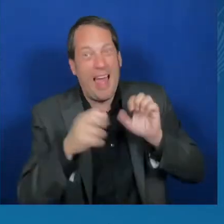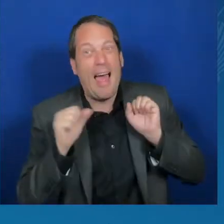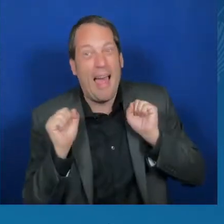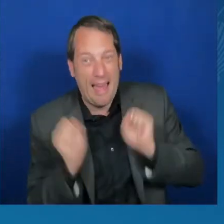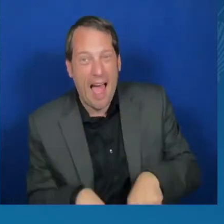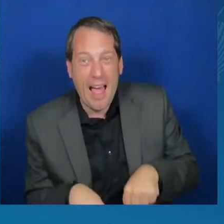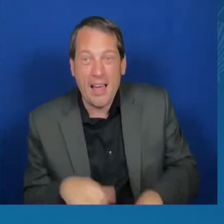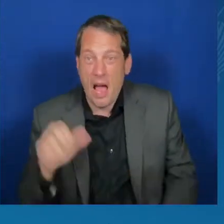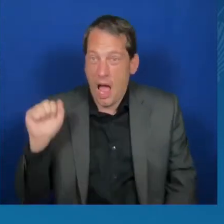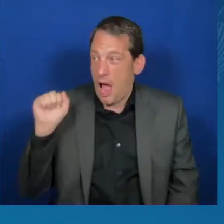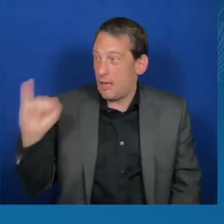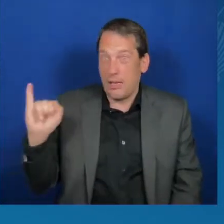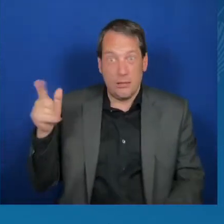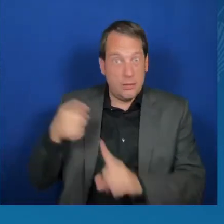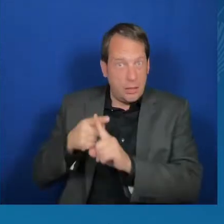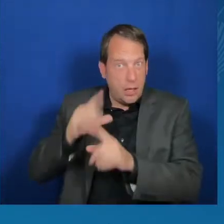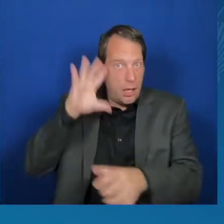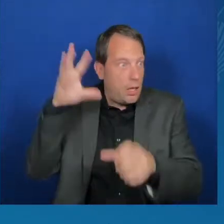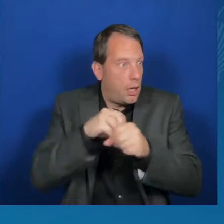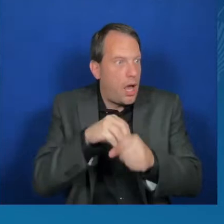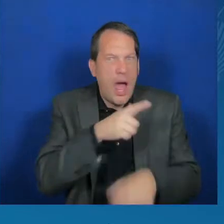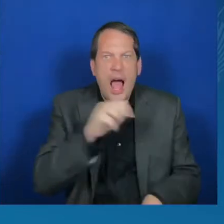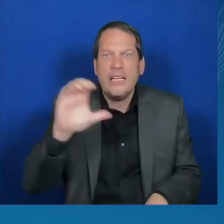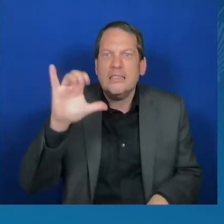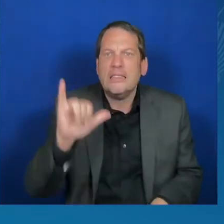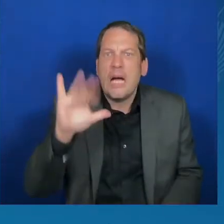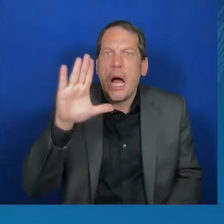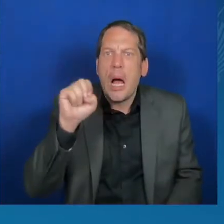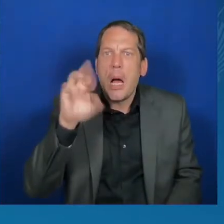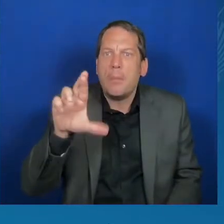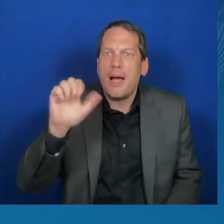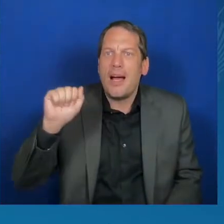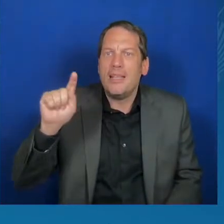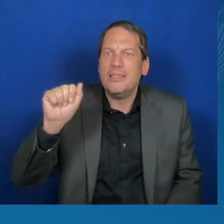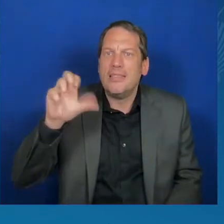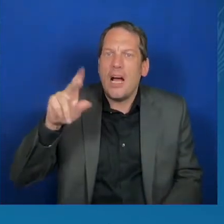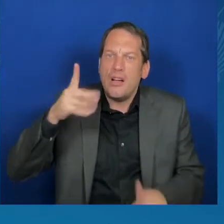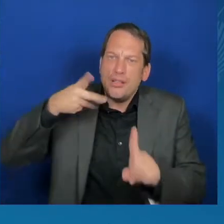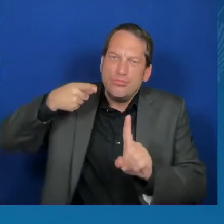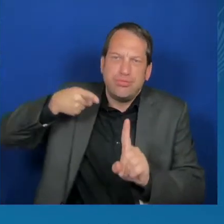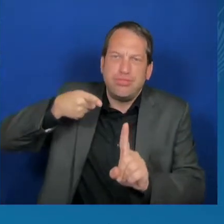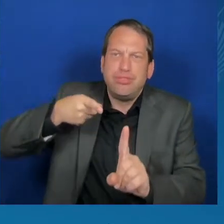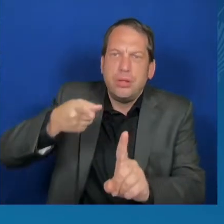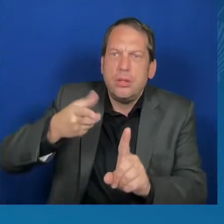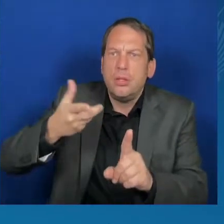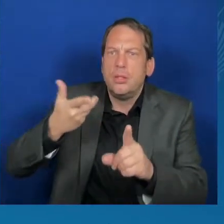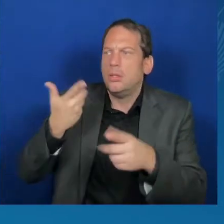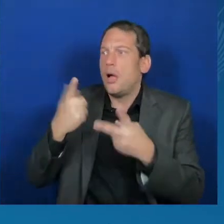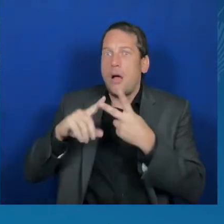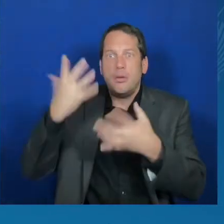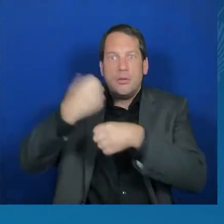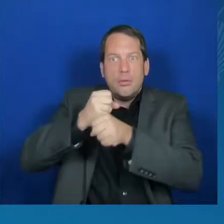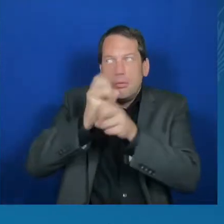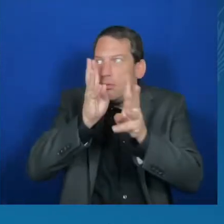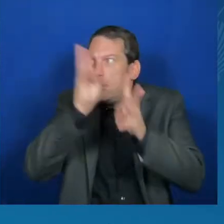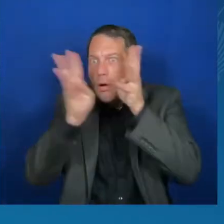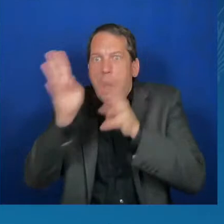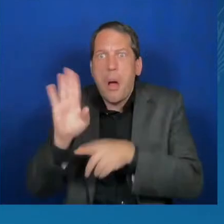to AI-formulated bioweapons that could endanger the lives of millions of people.